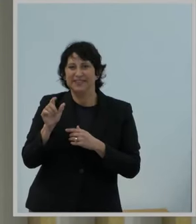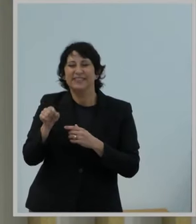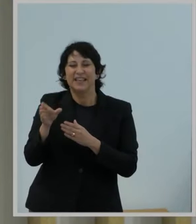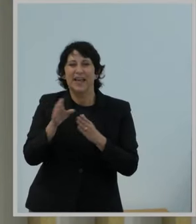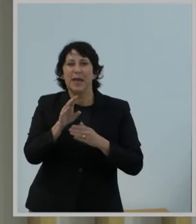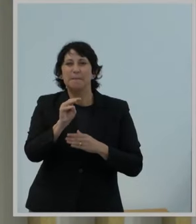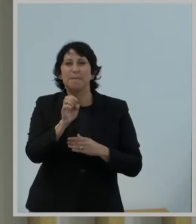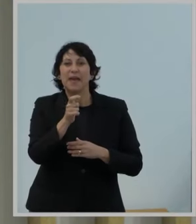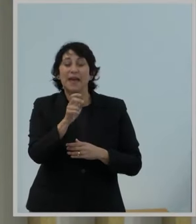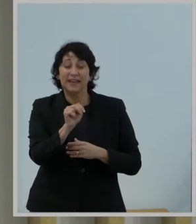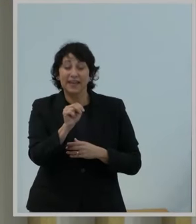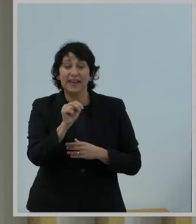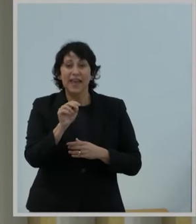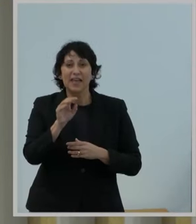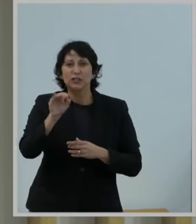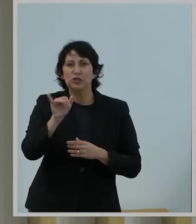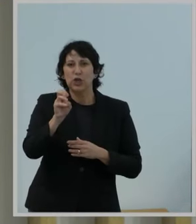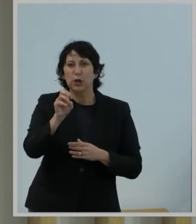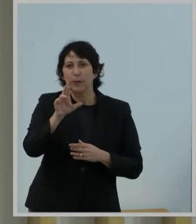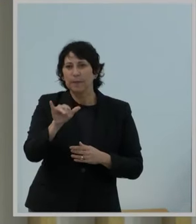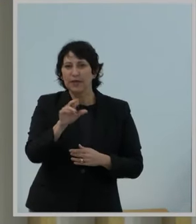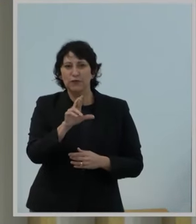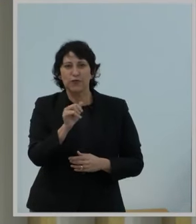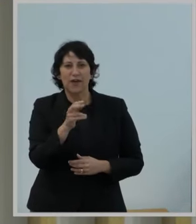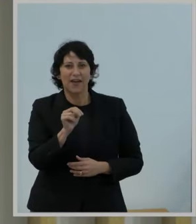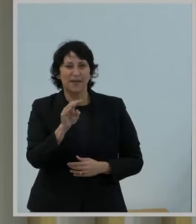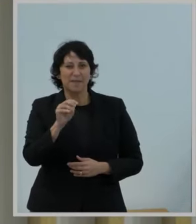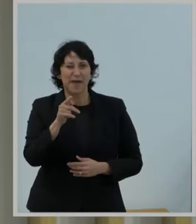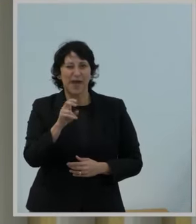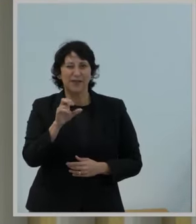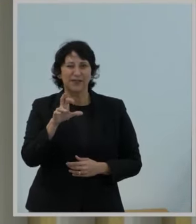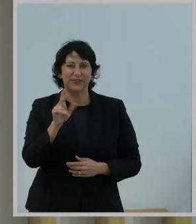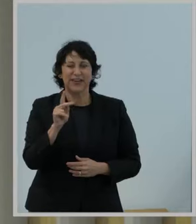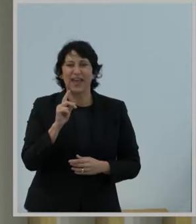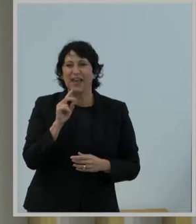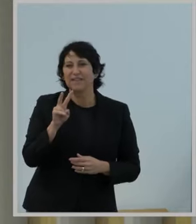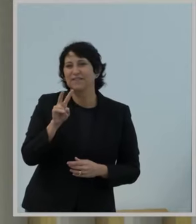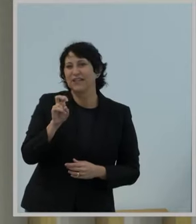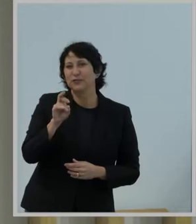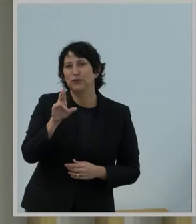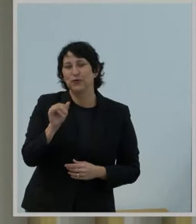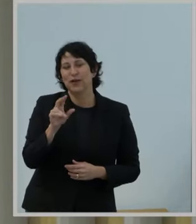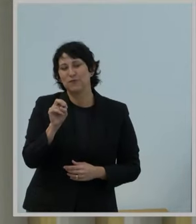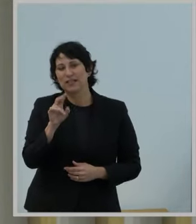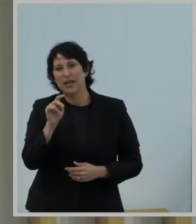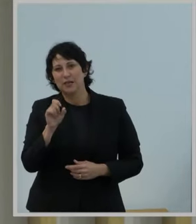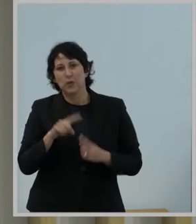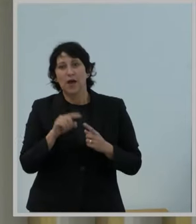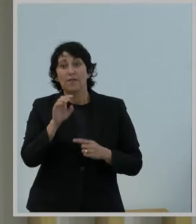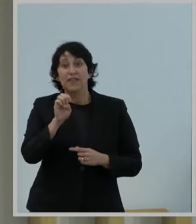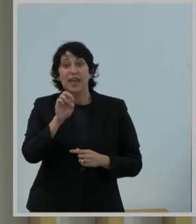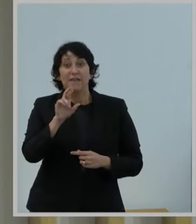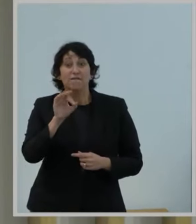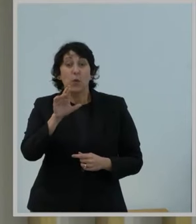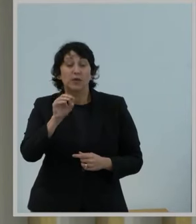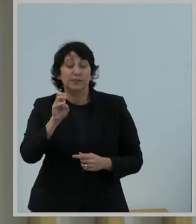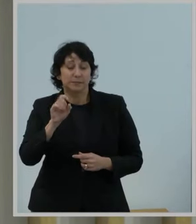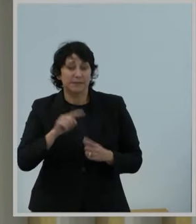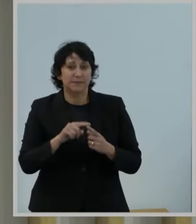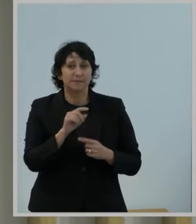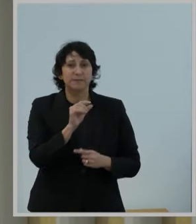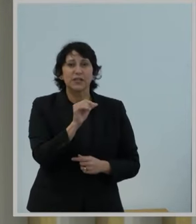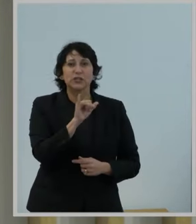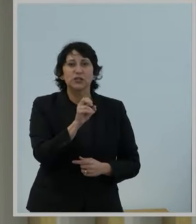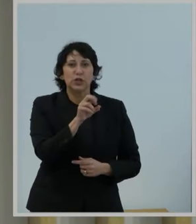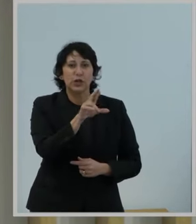Ingrisio, Jeremy Marcus, Ryan McDonald, Patrick McGrath, and Victoria Randazzo of the Enforcement Bureau. Derek Goetson and